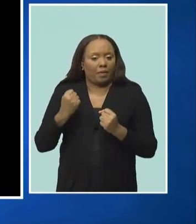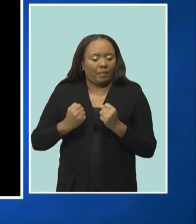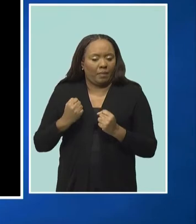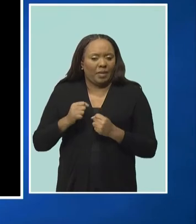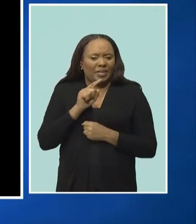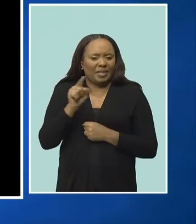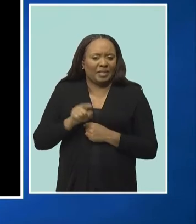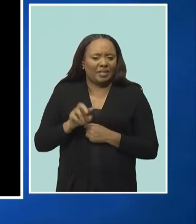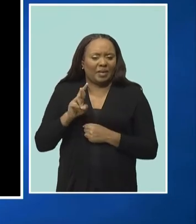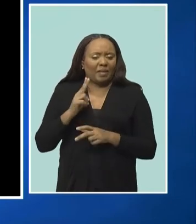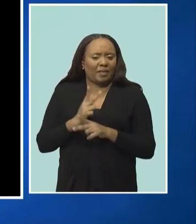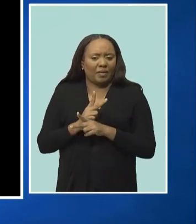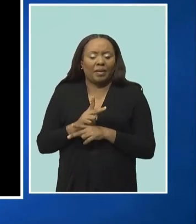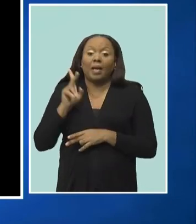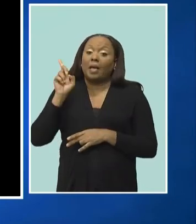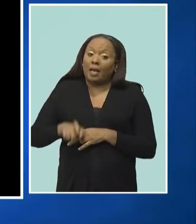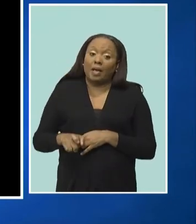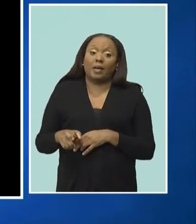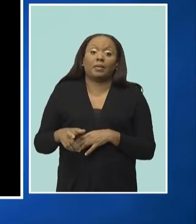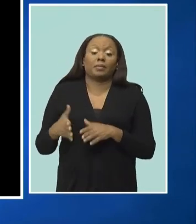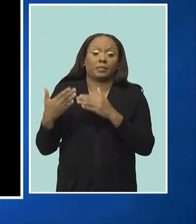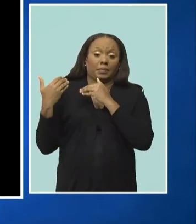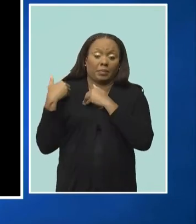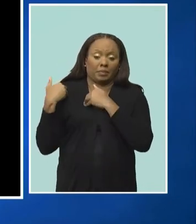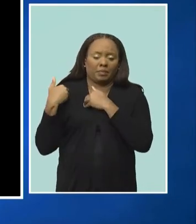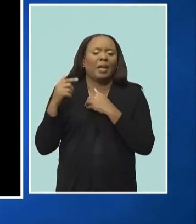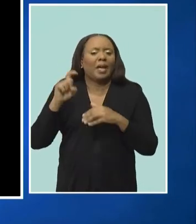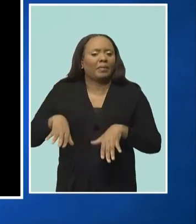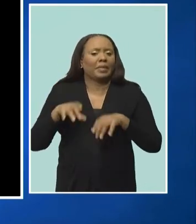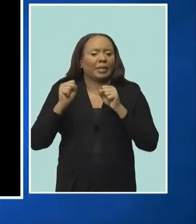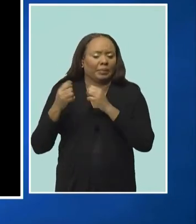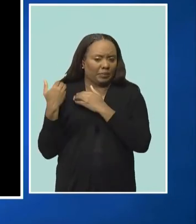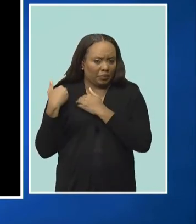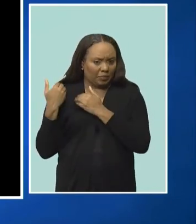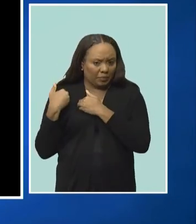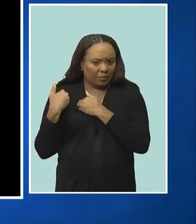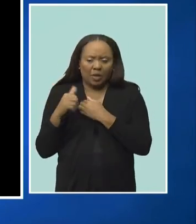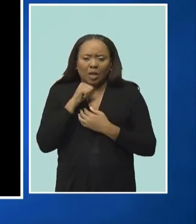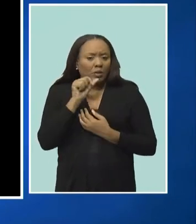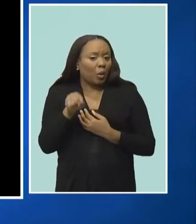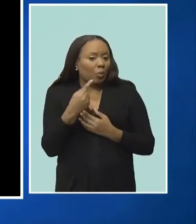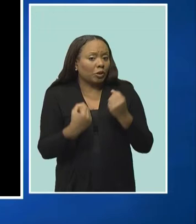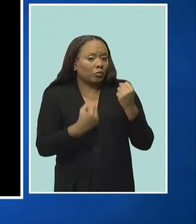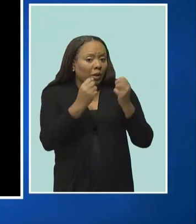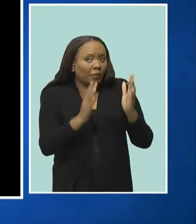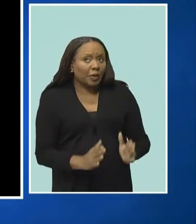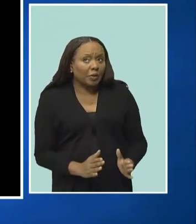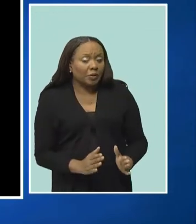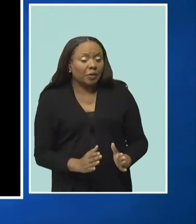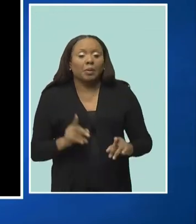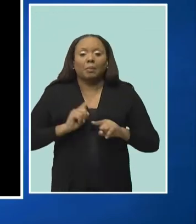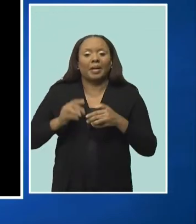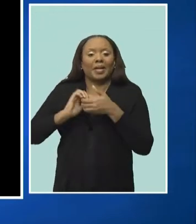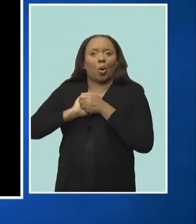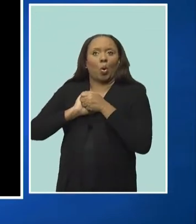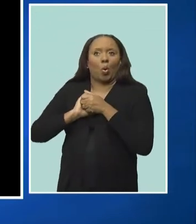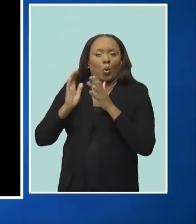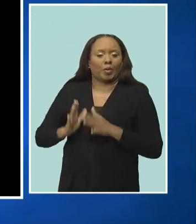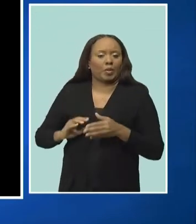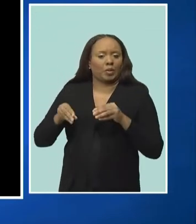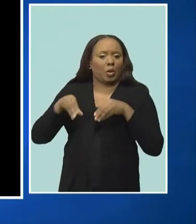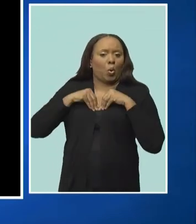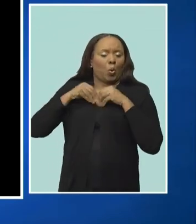investment. So, it is therefore imperative that they make a concerted effort to ensure that they